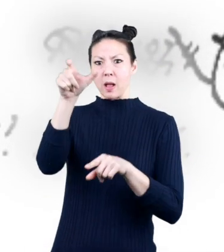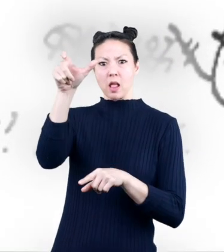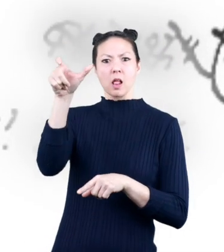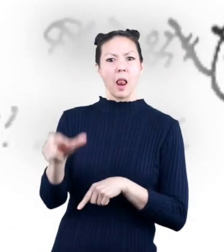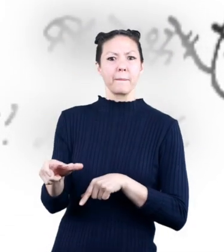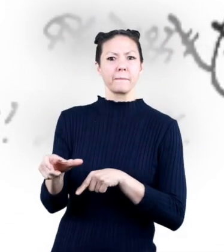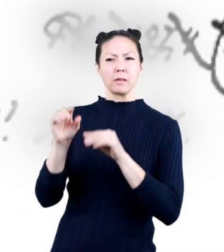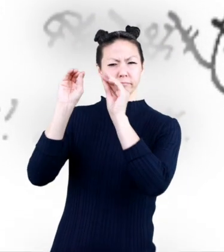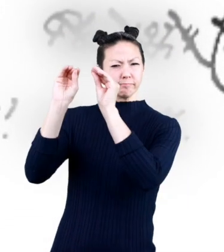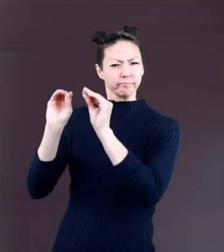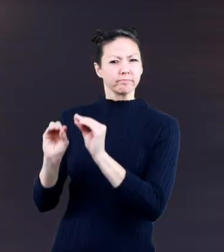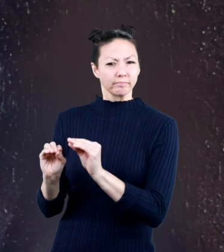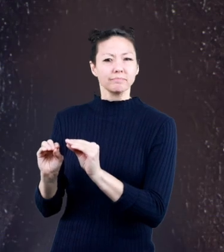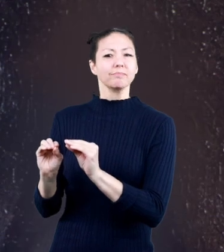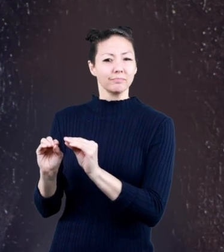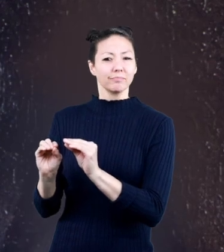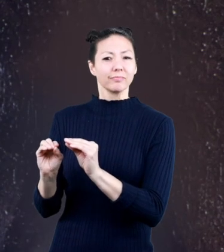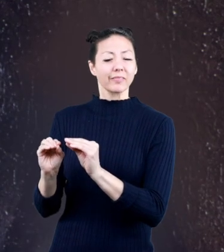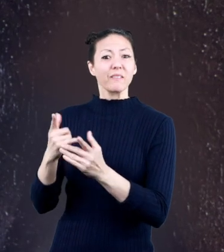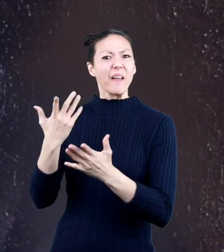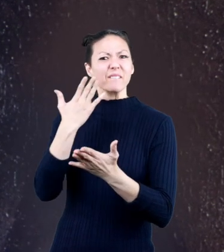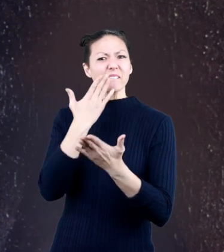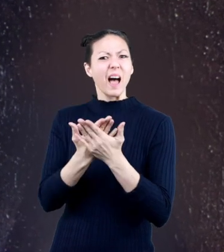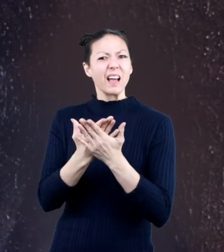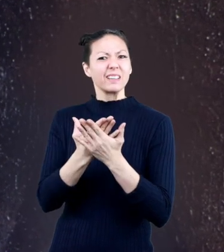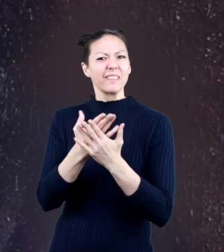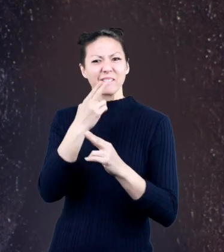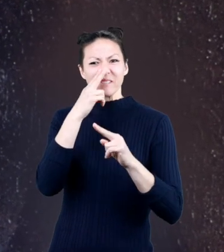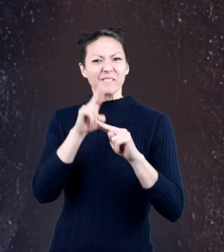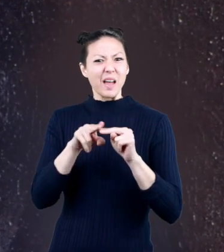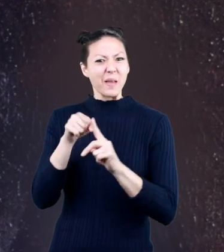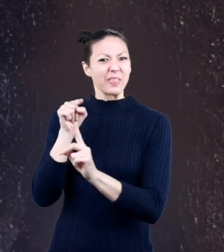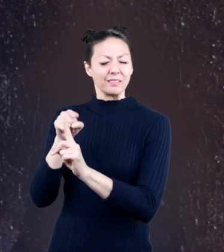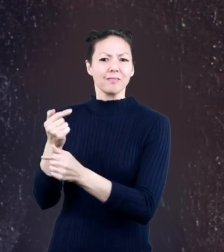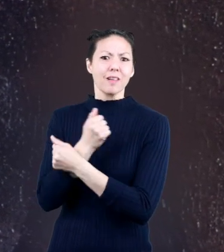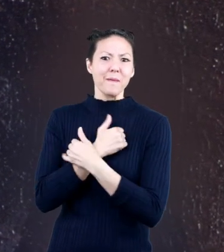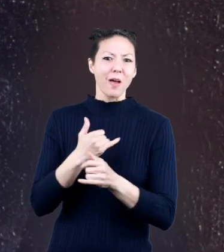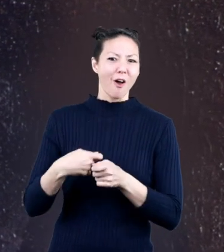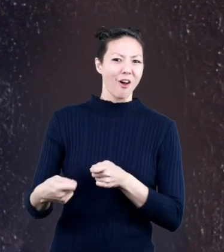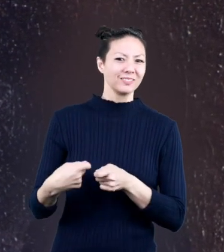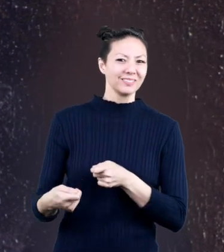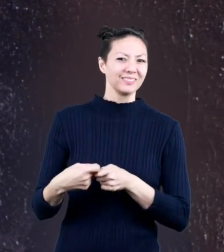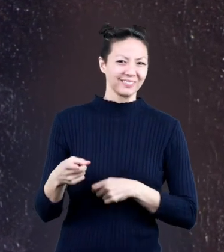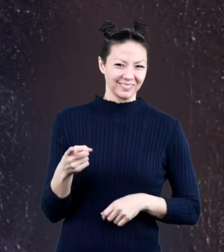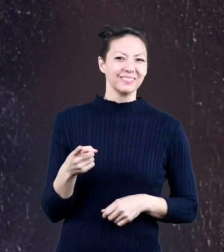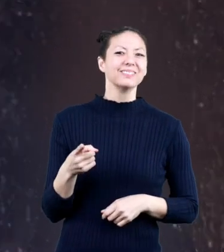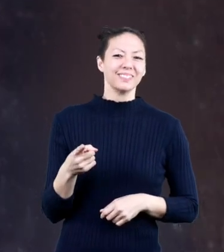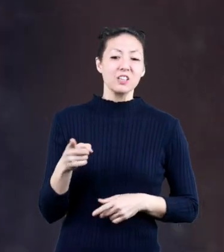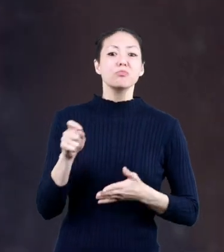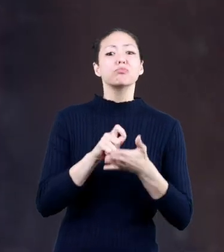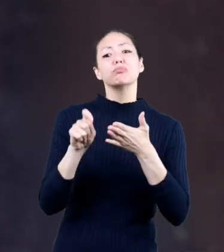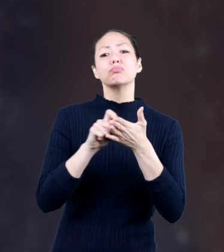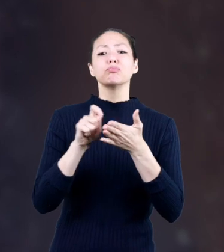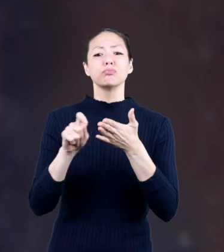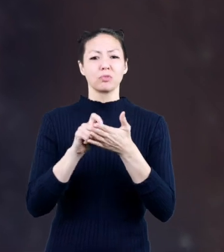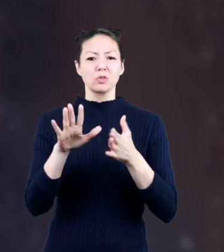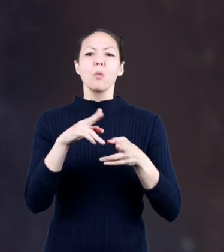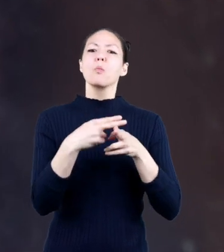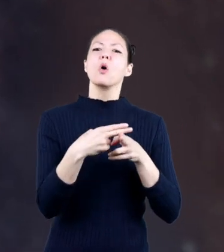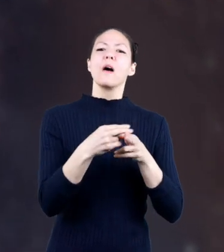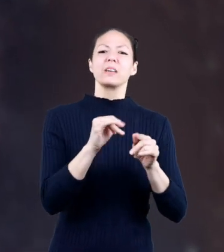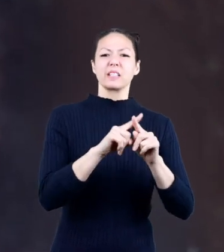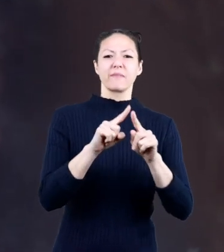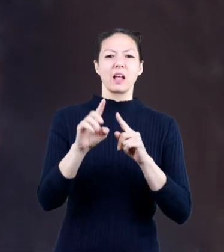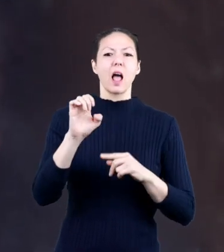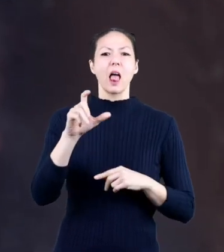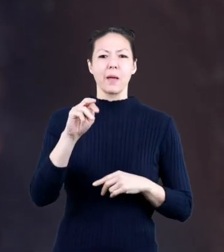same column here's a fun fact about mendeleev he loved to play cards so he wrote down the weight